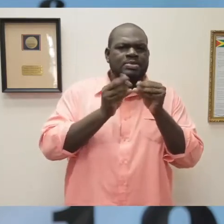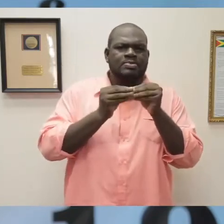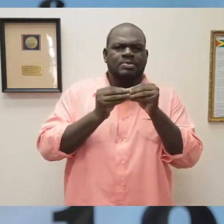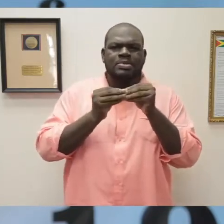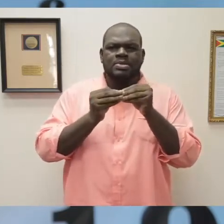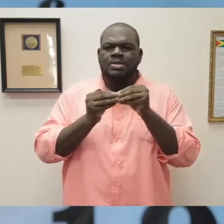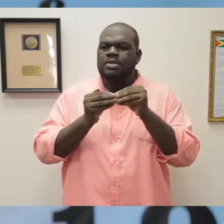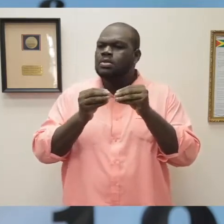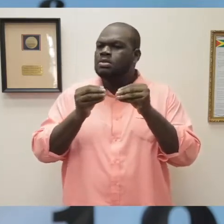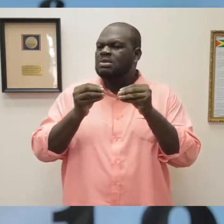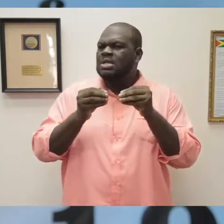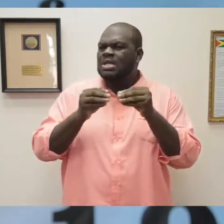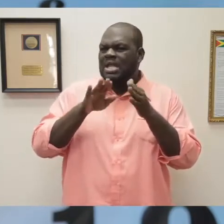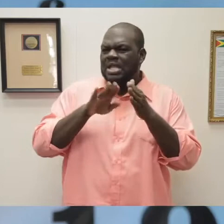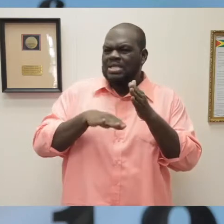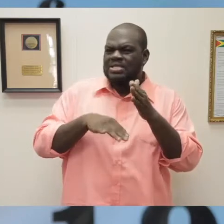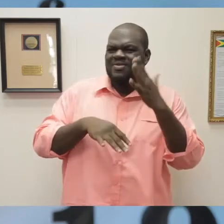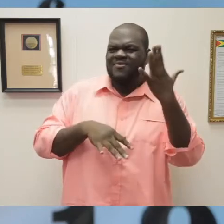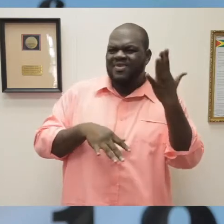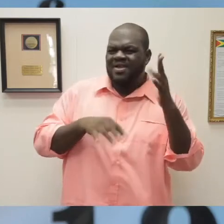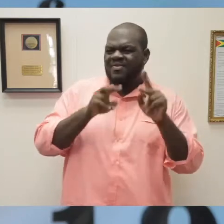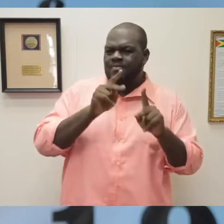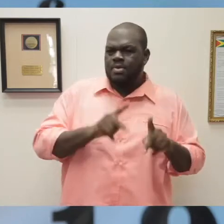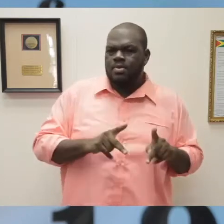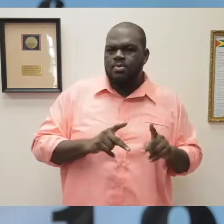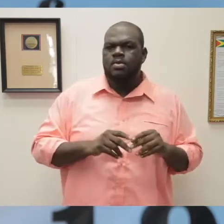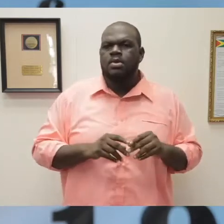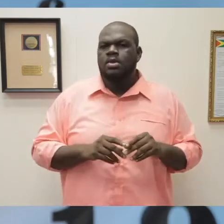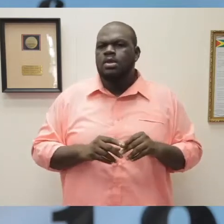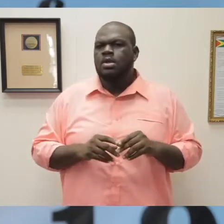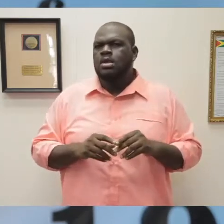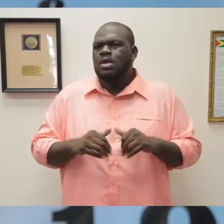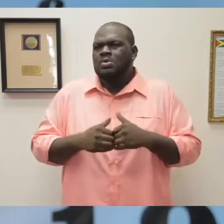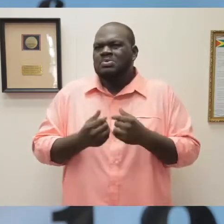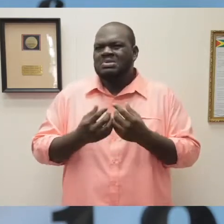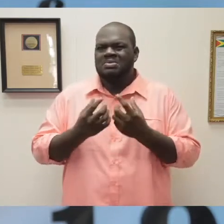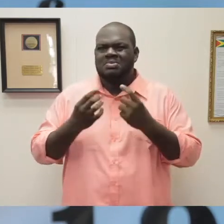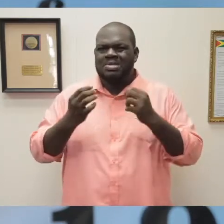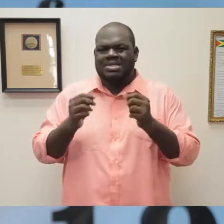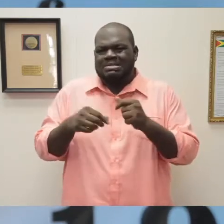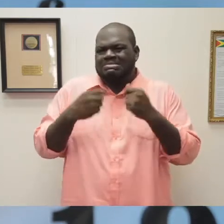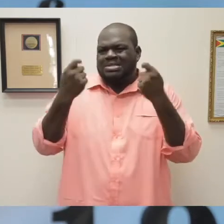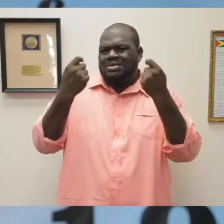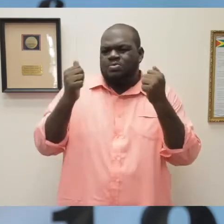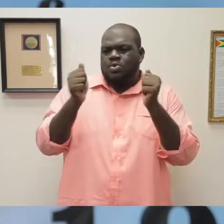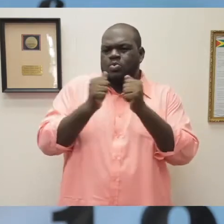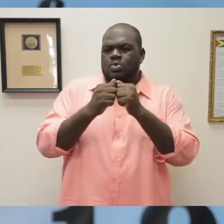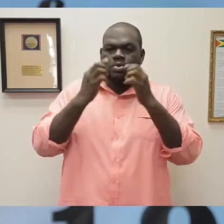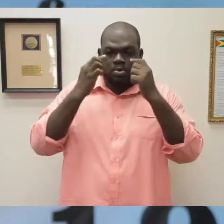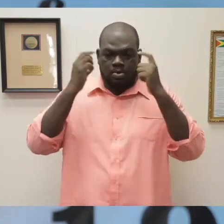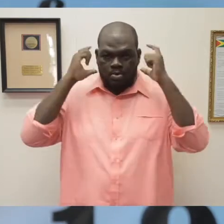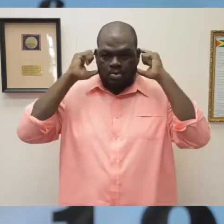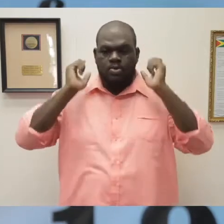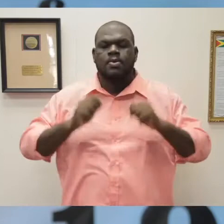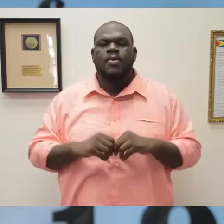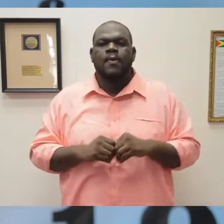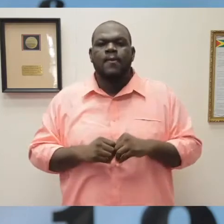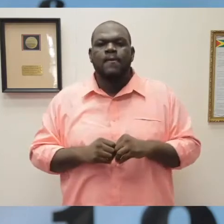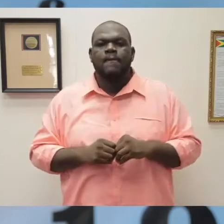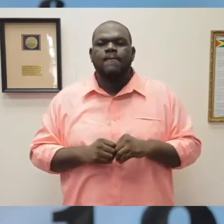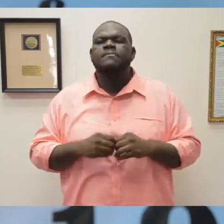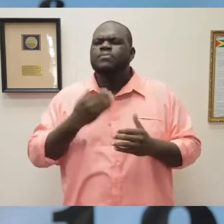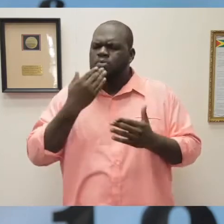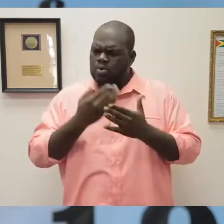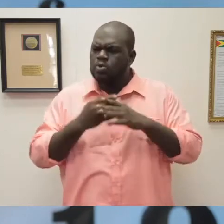Those are relevant questions, but you have had the opportunity to acquire new skills, and there are